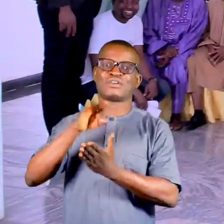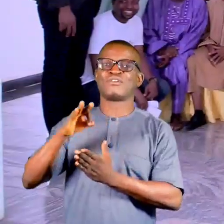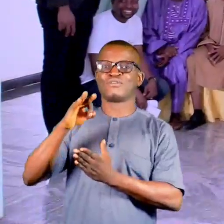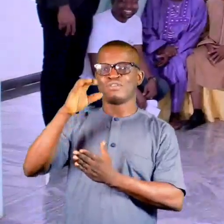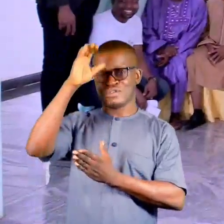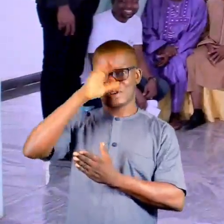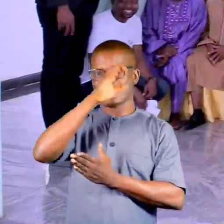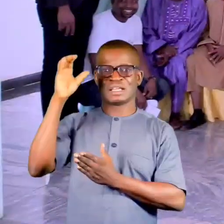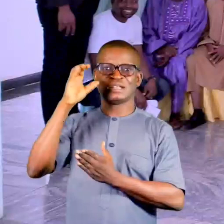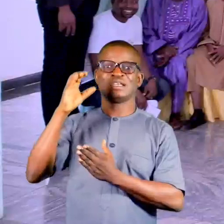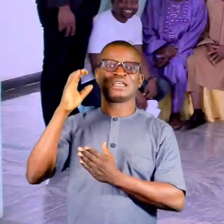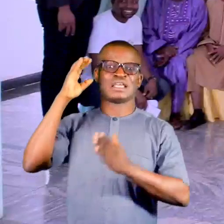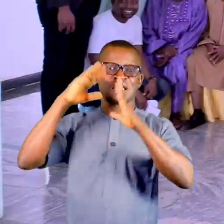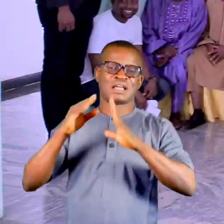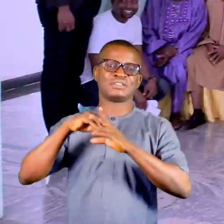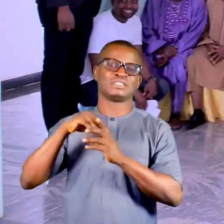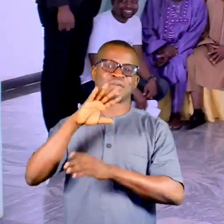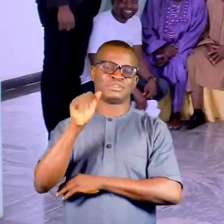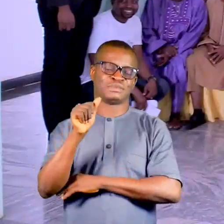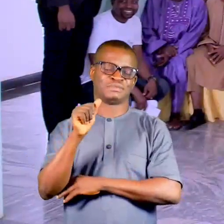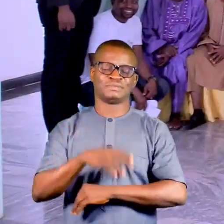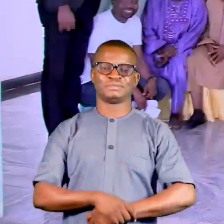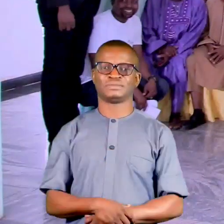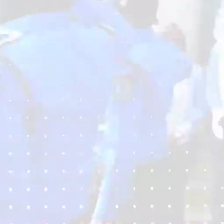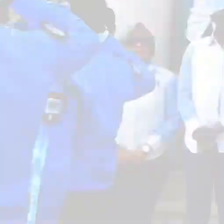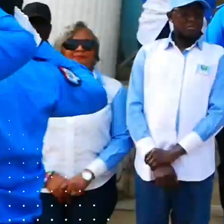the resource center of the Catholic Secretariat in Abuja.